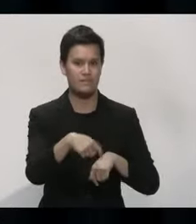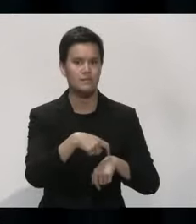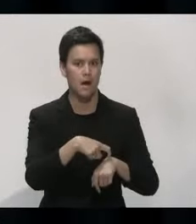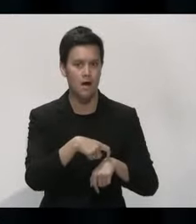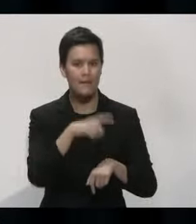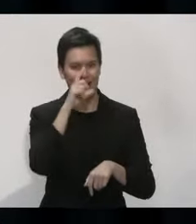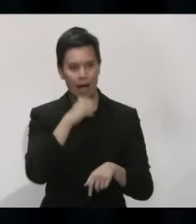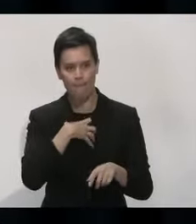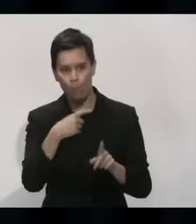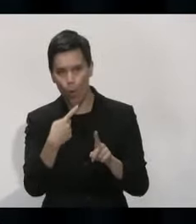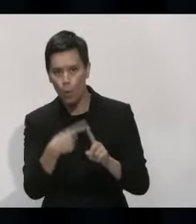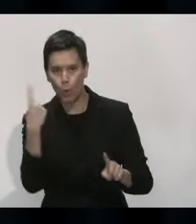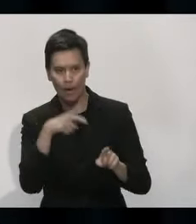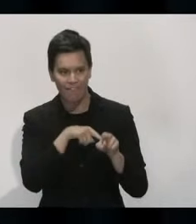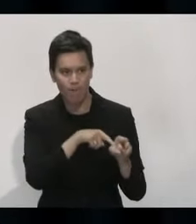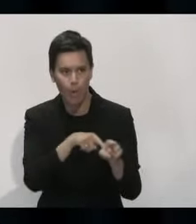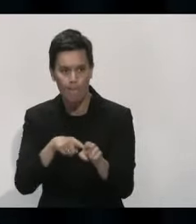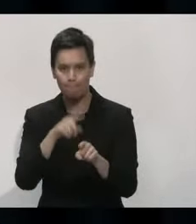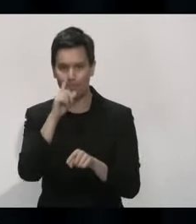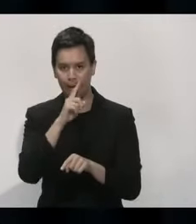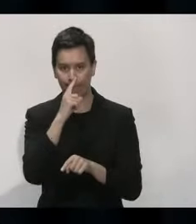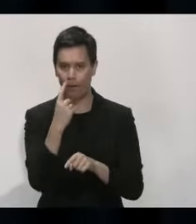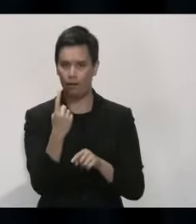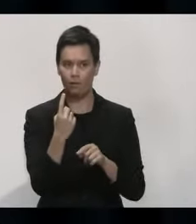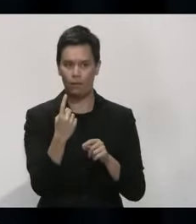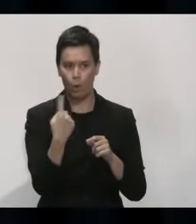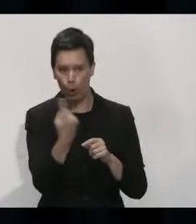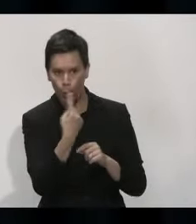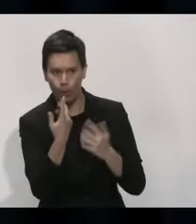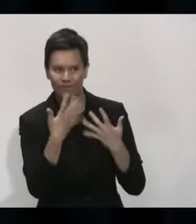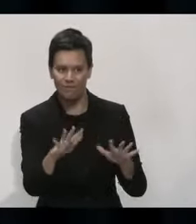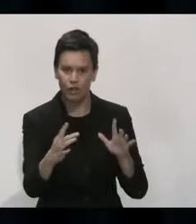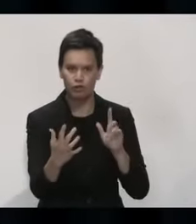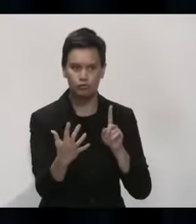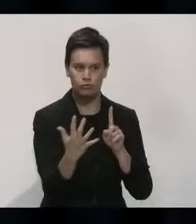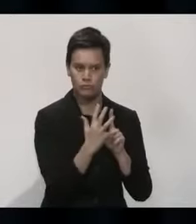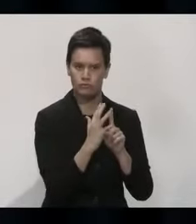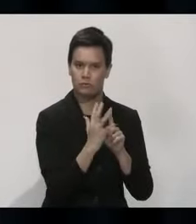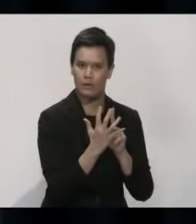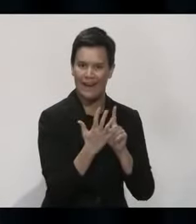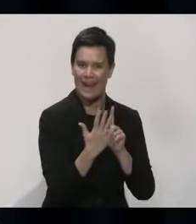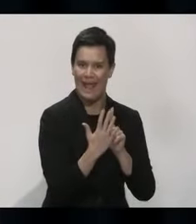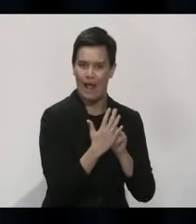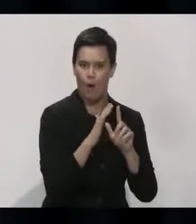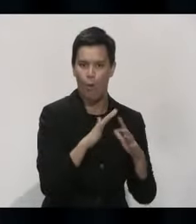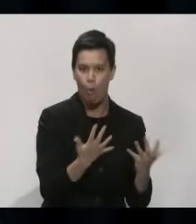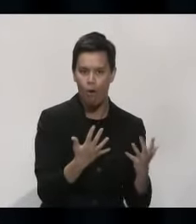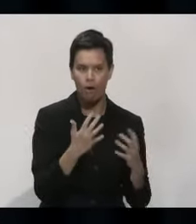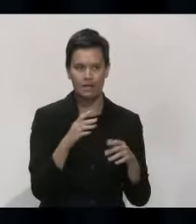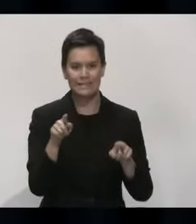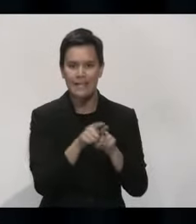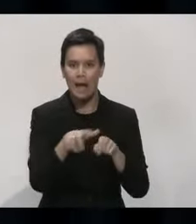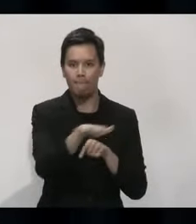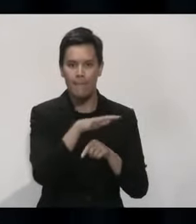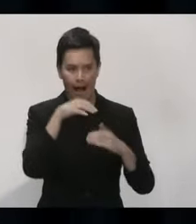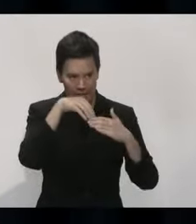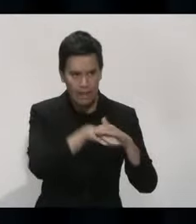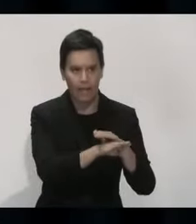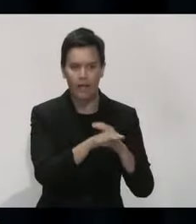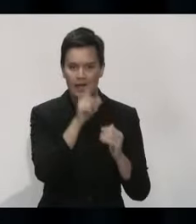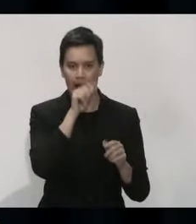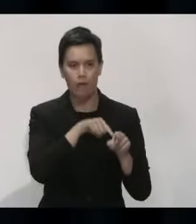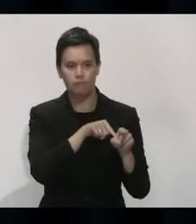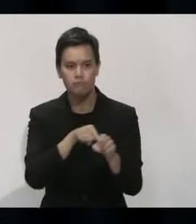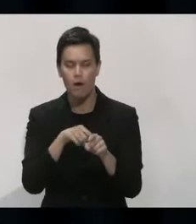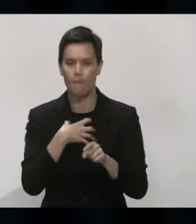but we can't rest on our laurels here. We always need to look at how we can do better. I'm very pleased to report that now more than two million New Zealanders